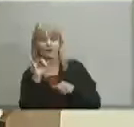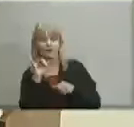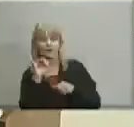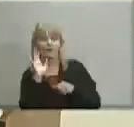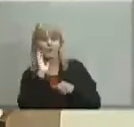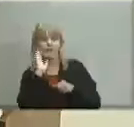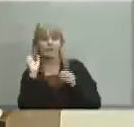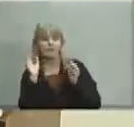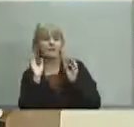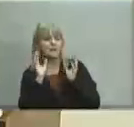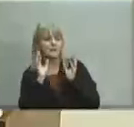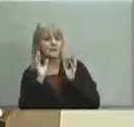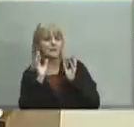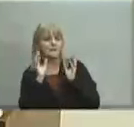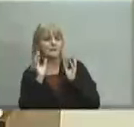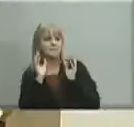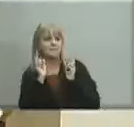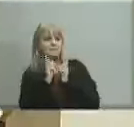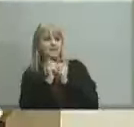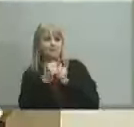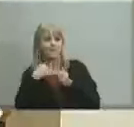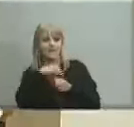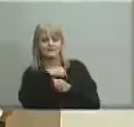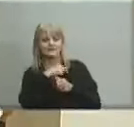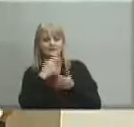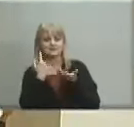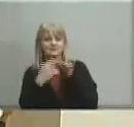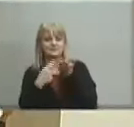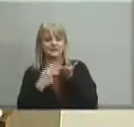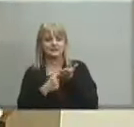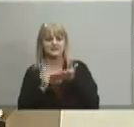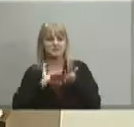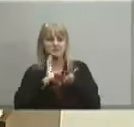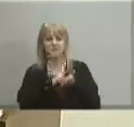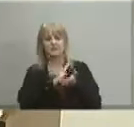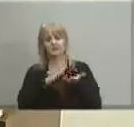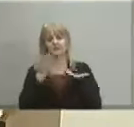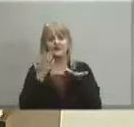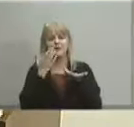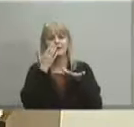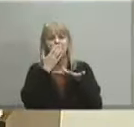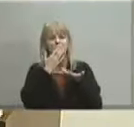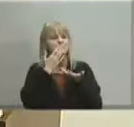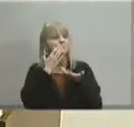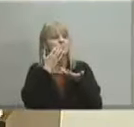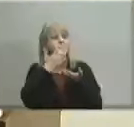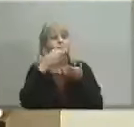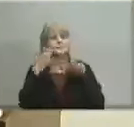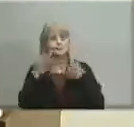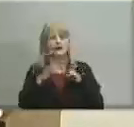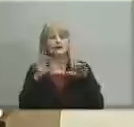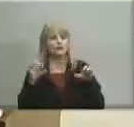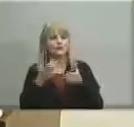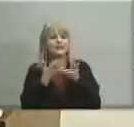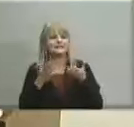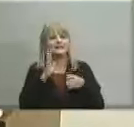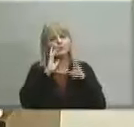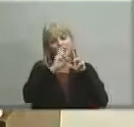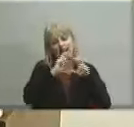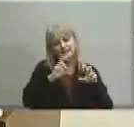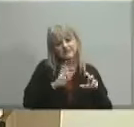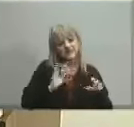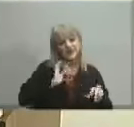11th to go over board best practices and his review and analysis of how this board is doing compared to